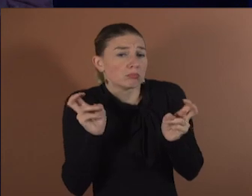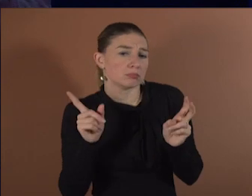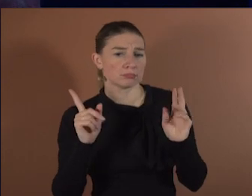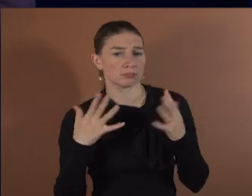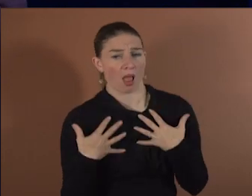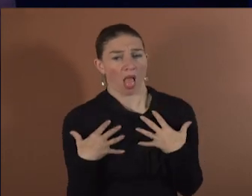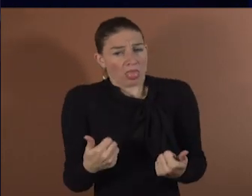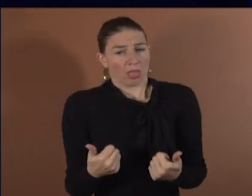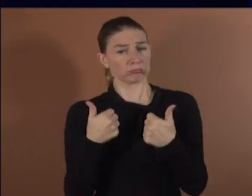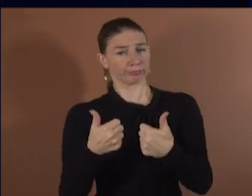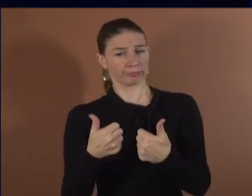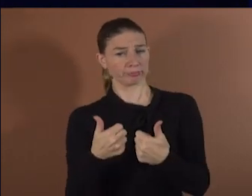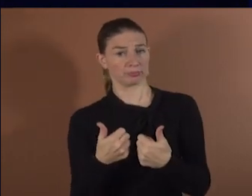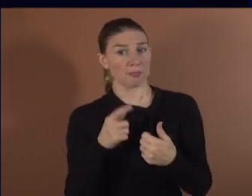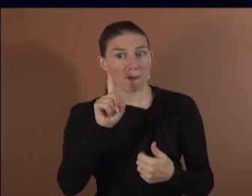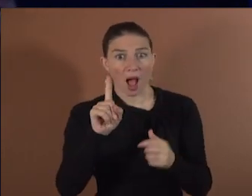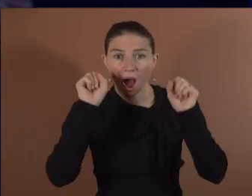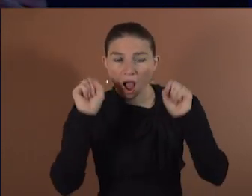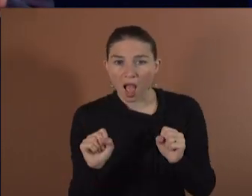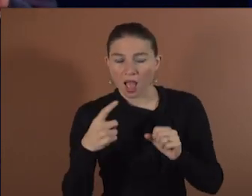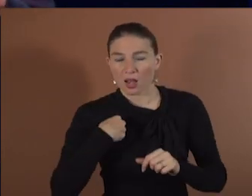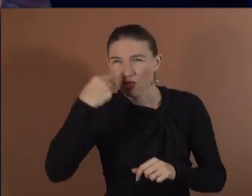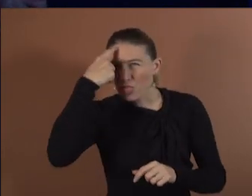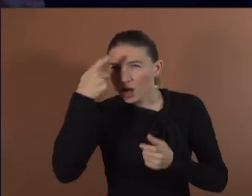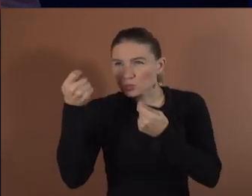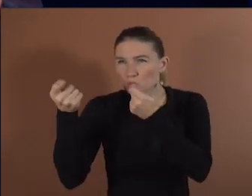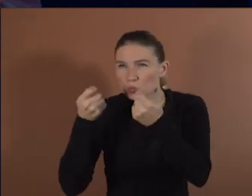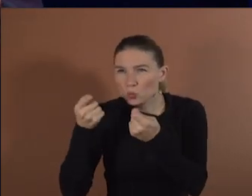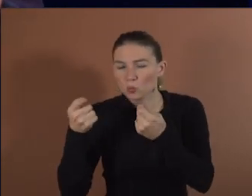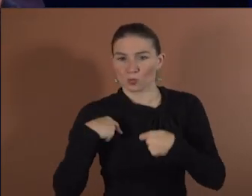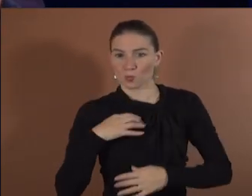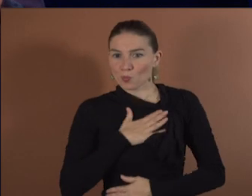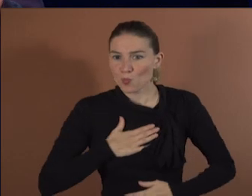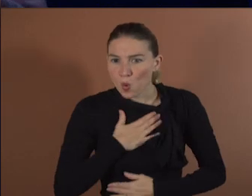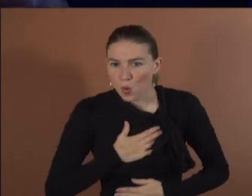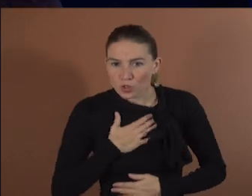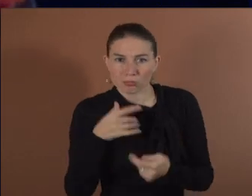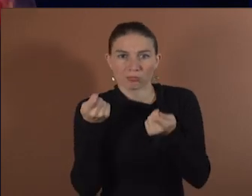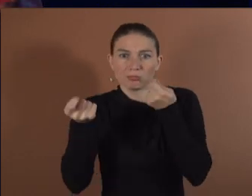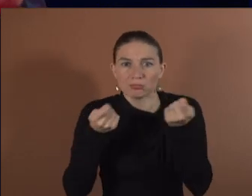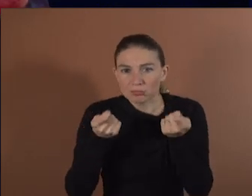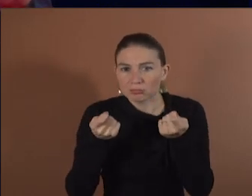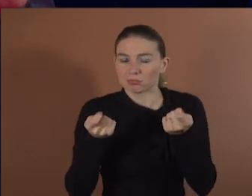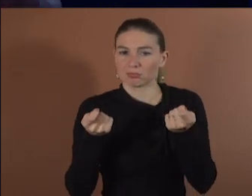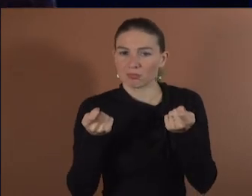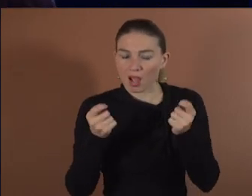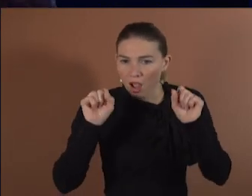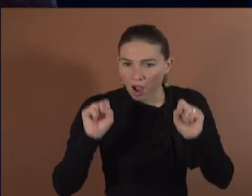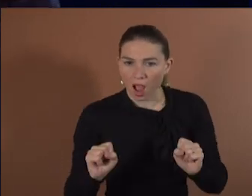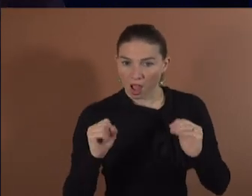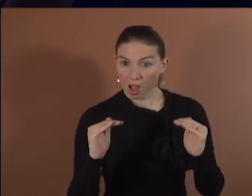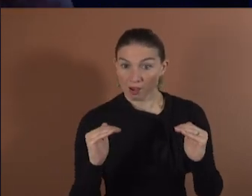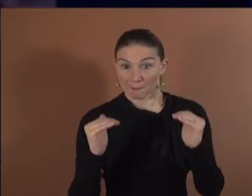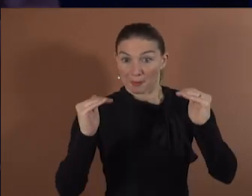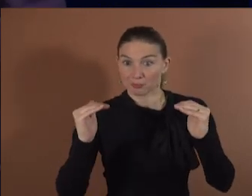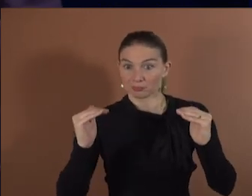And to control our thoughts and emotions, to improve in some way, to get better